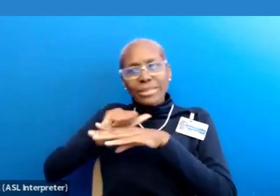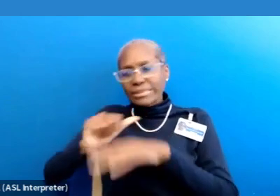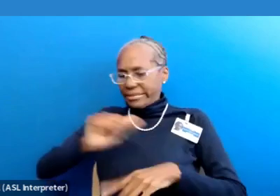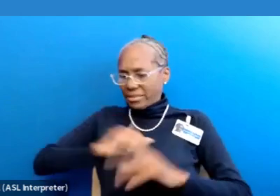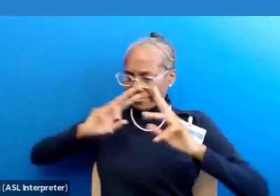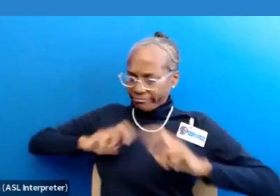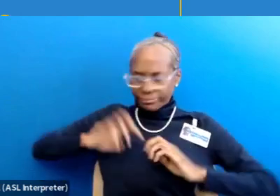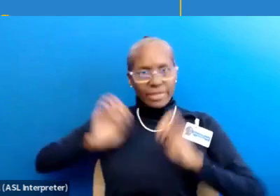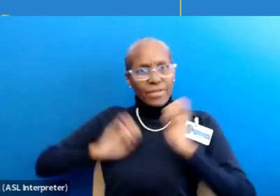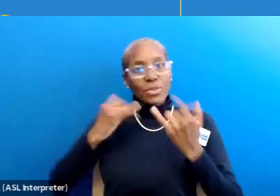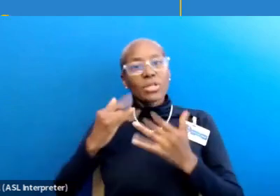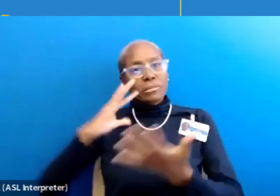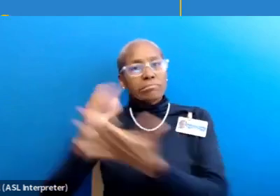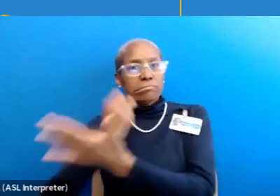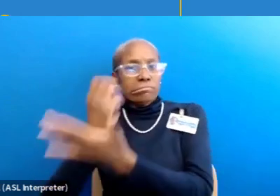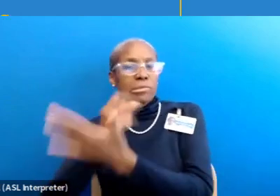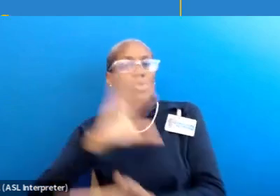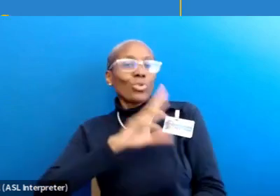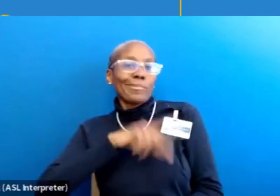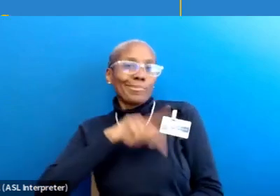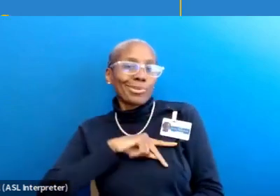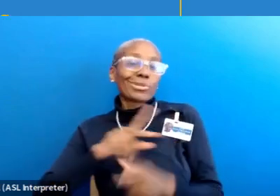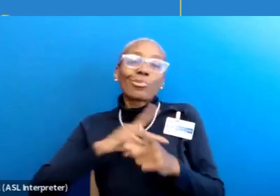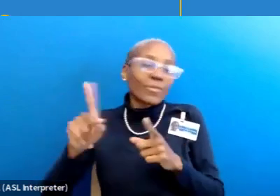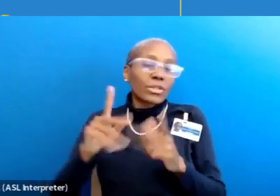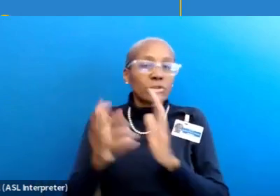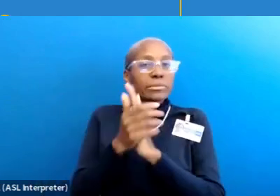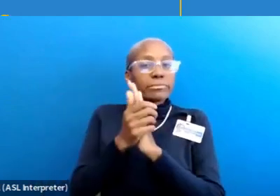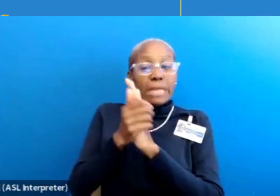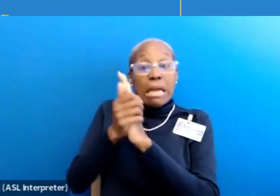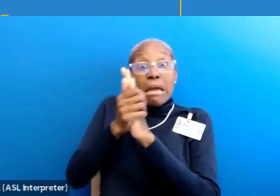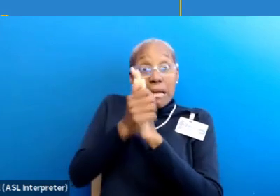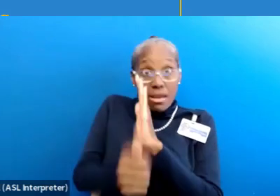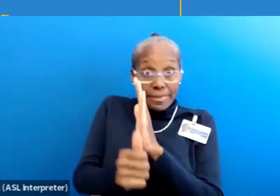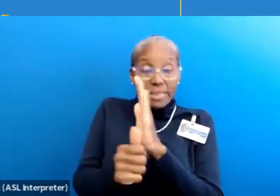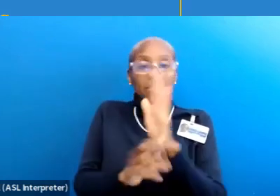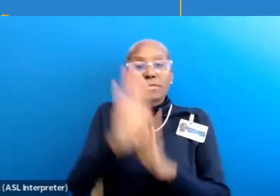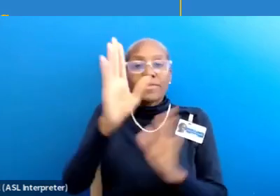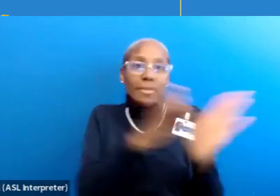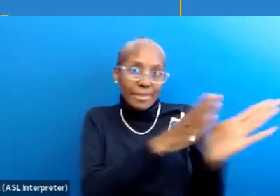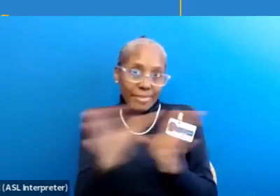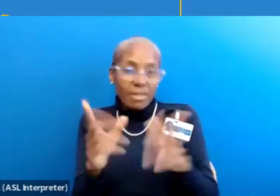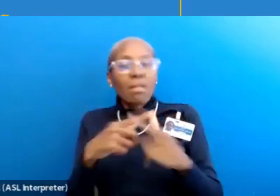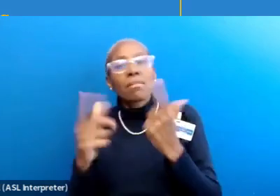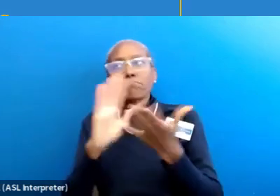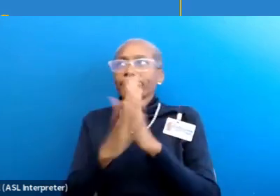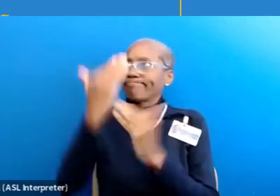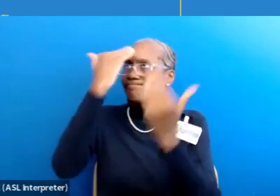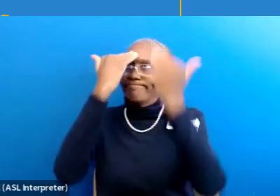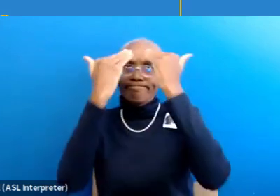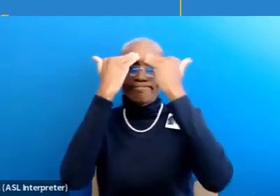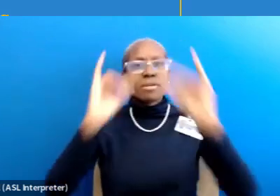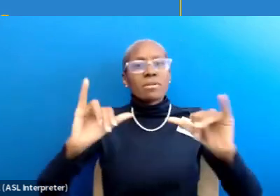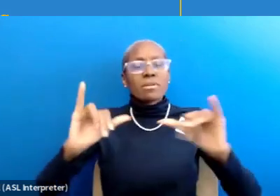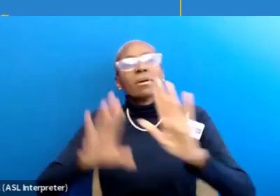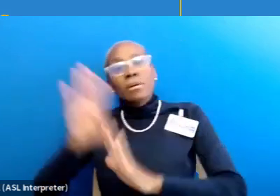now. Make it a part of your personal or professional competence development plan to become familiar with them and try them out